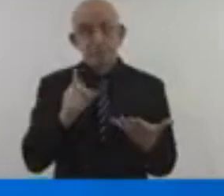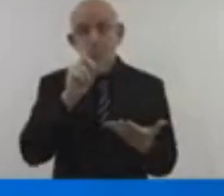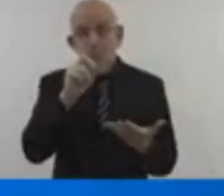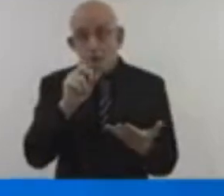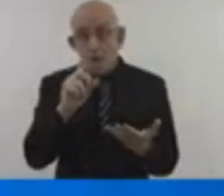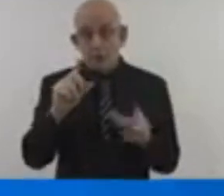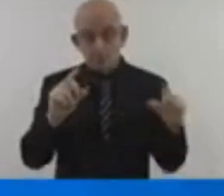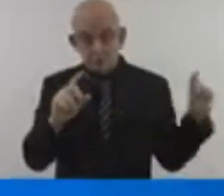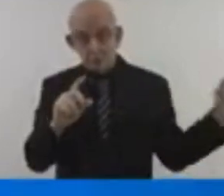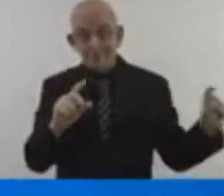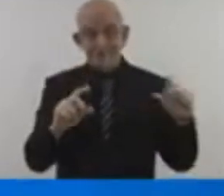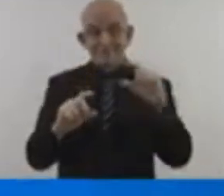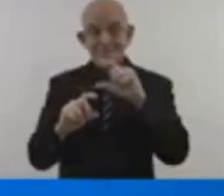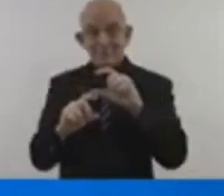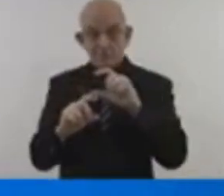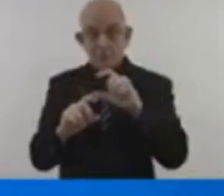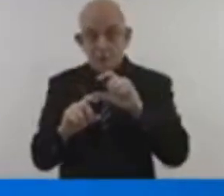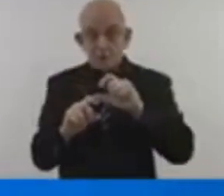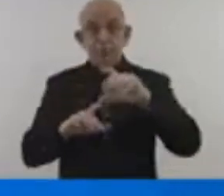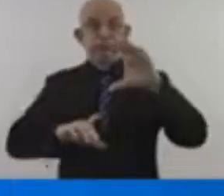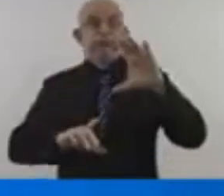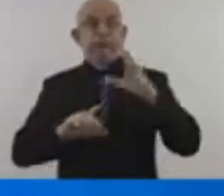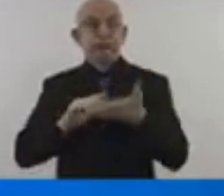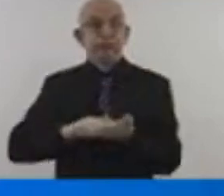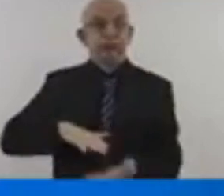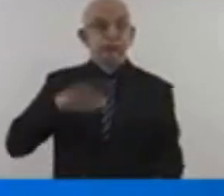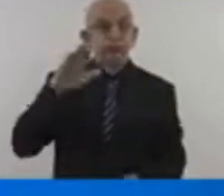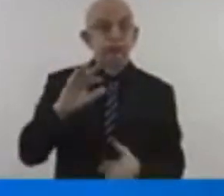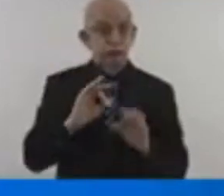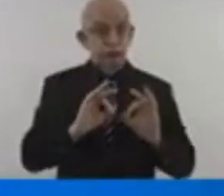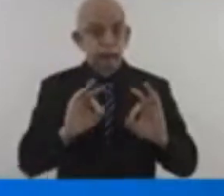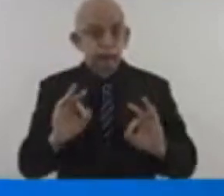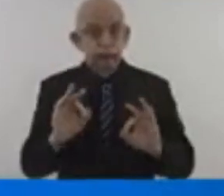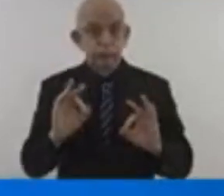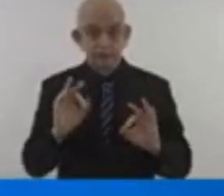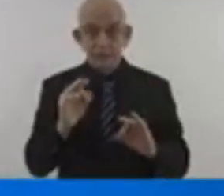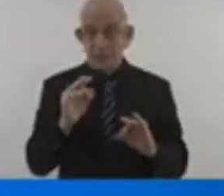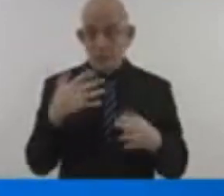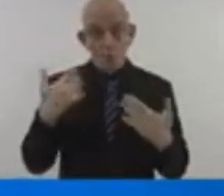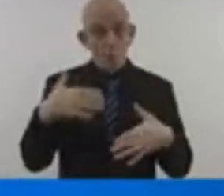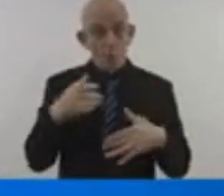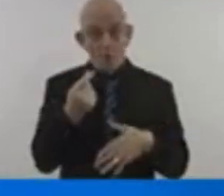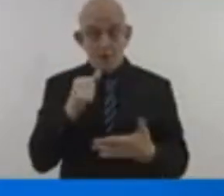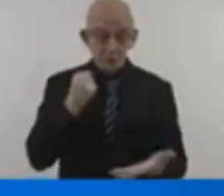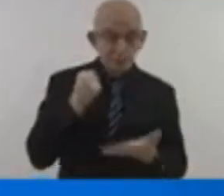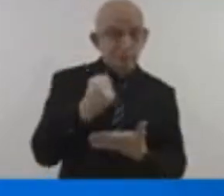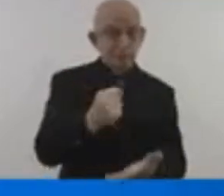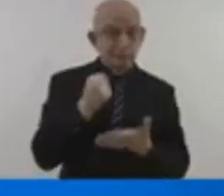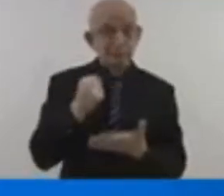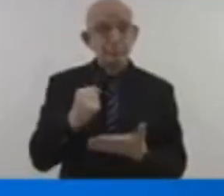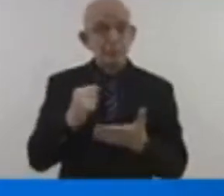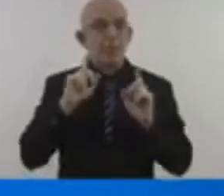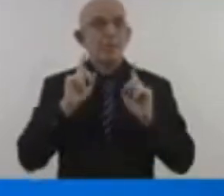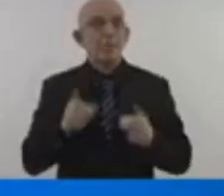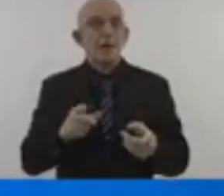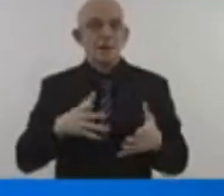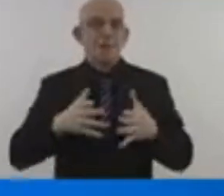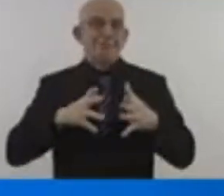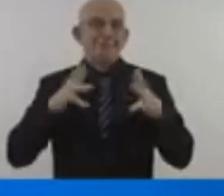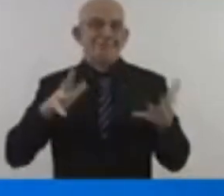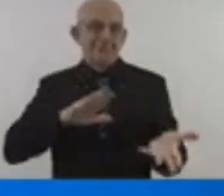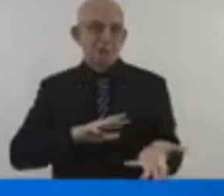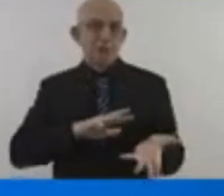COP29 outcome must build on the Pact for the Future agreed by consensus in New York in September and drive progress.